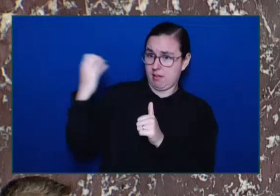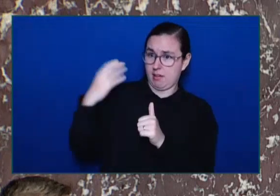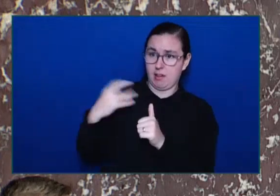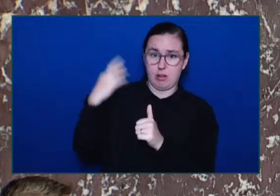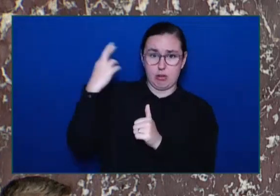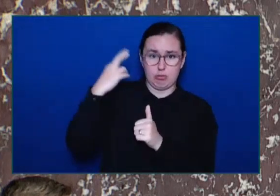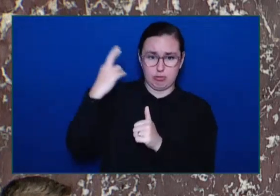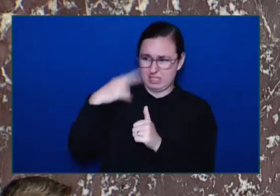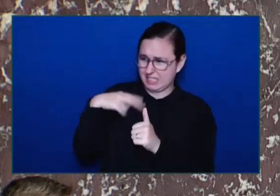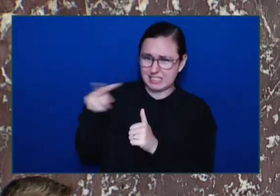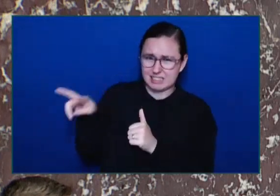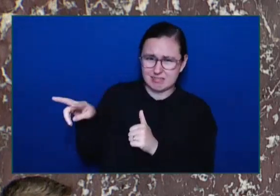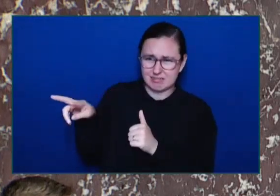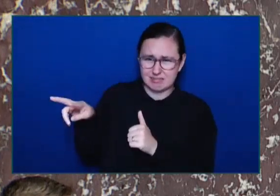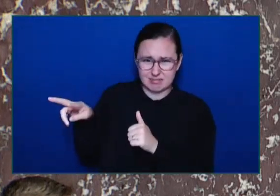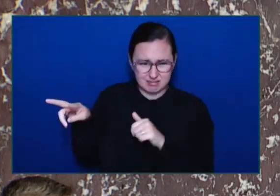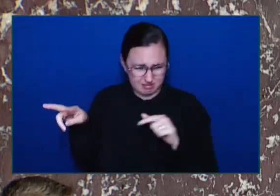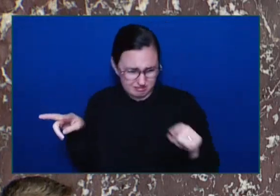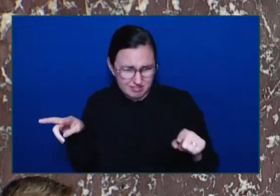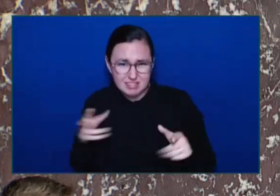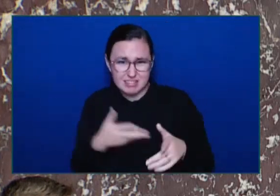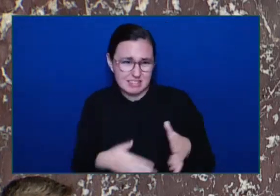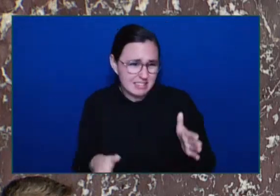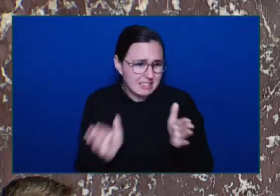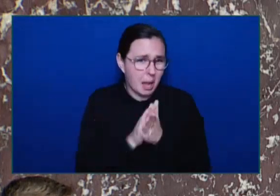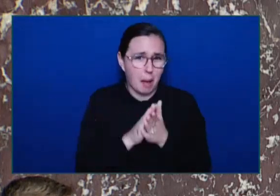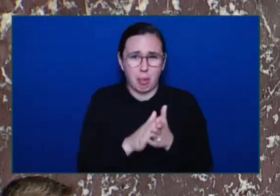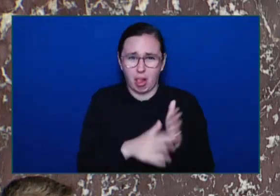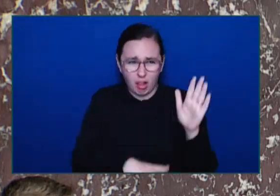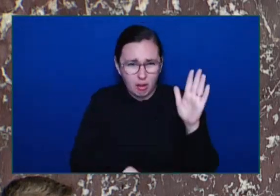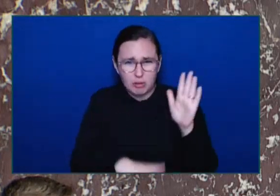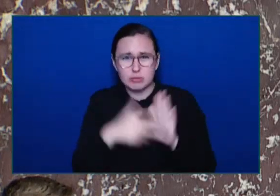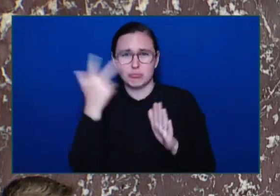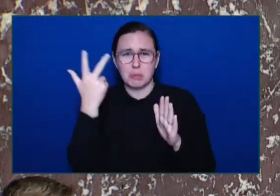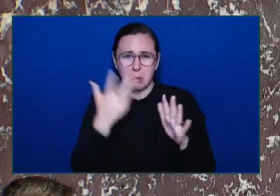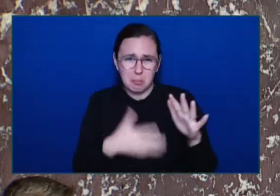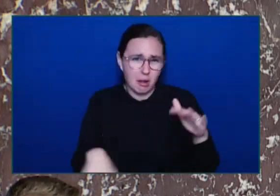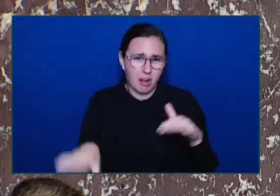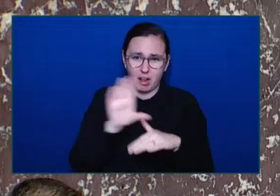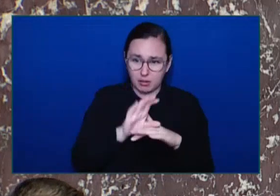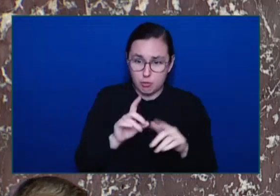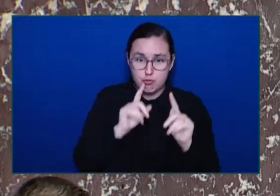Report after report after report Was being presented to this Premier